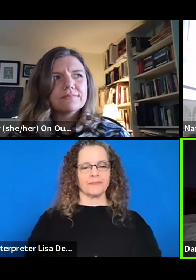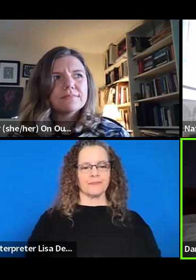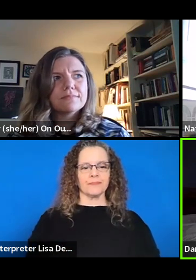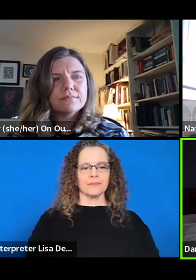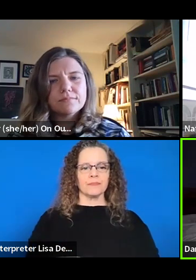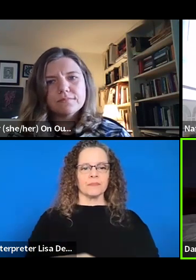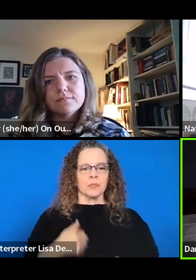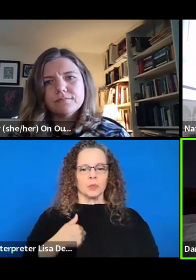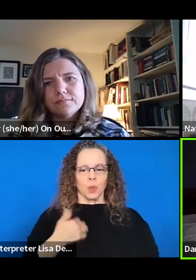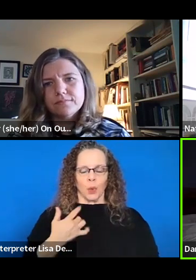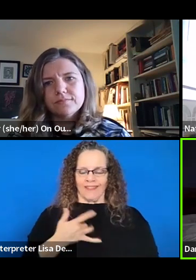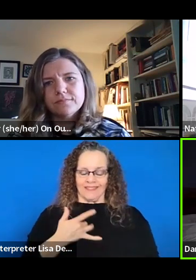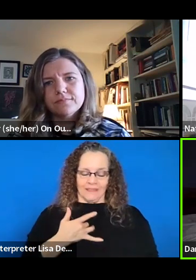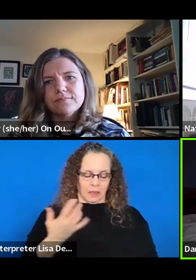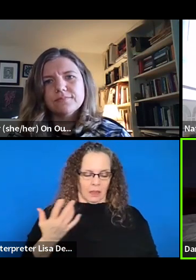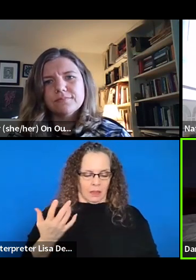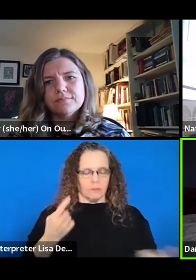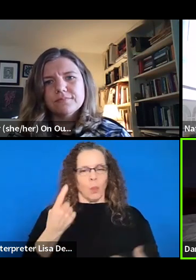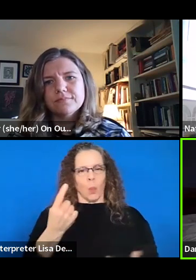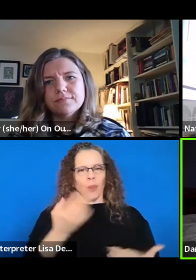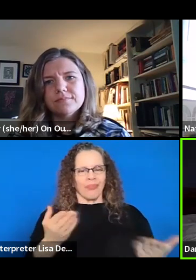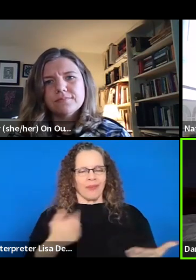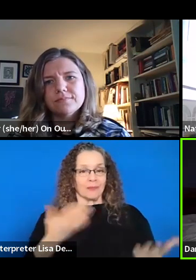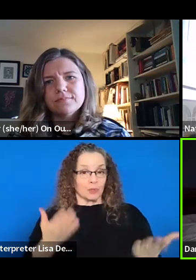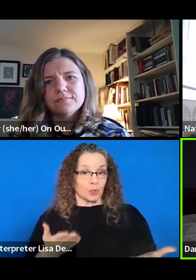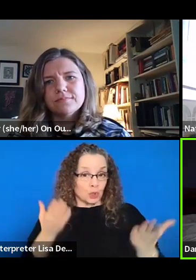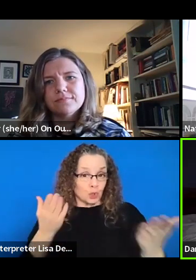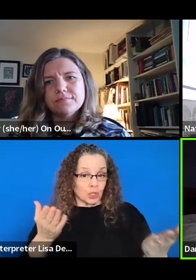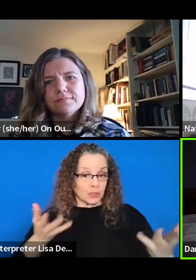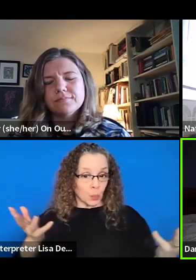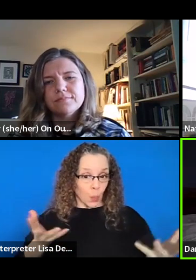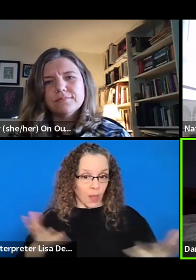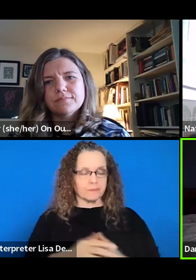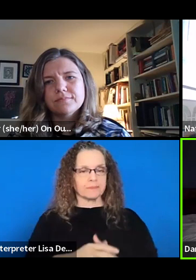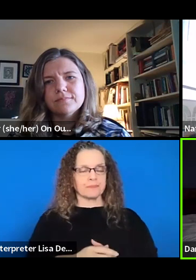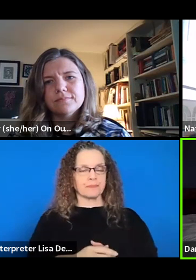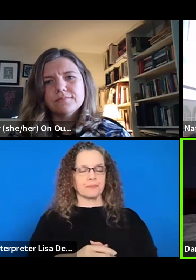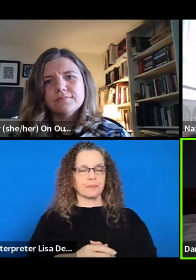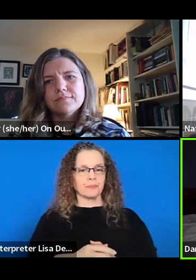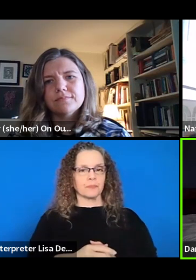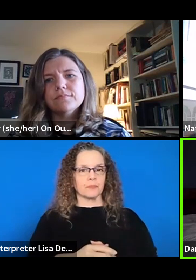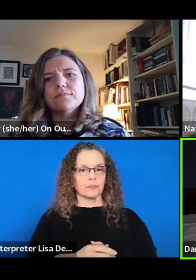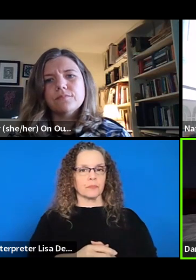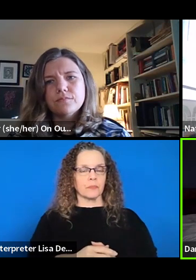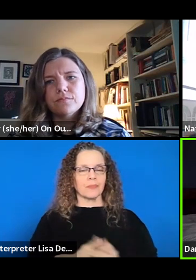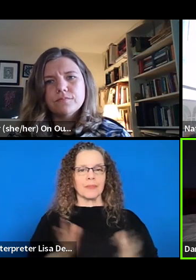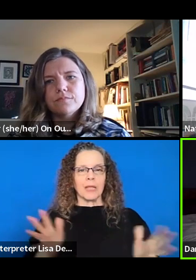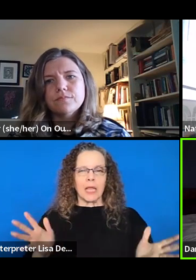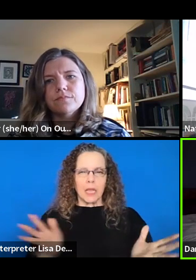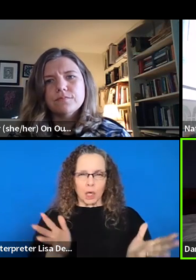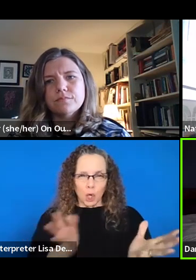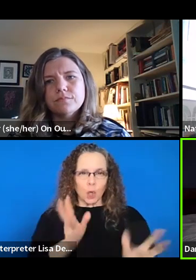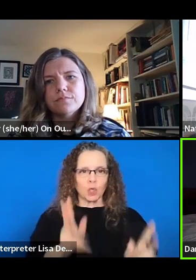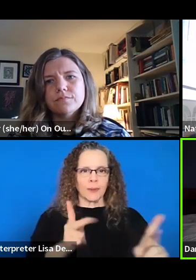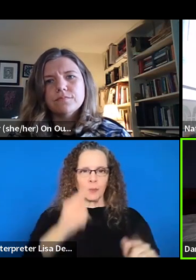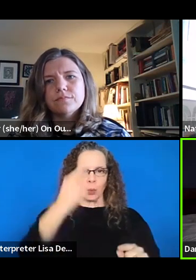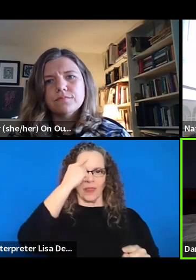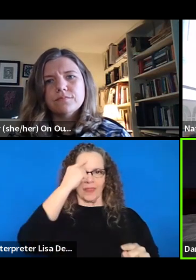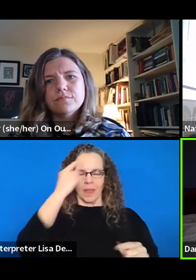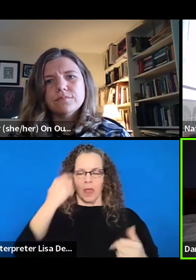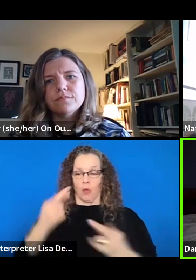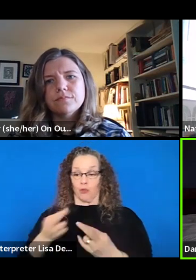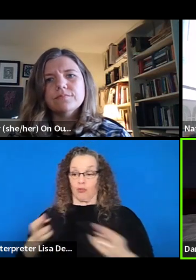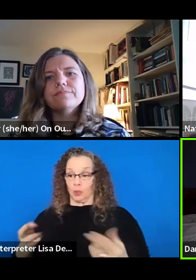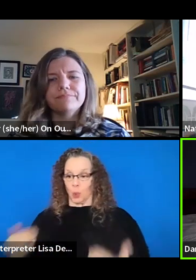one thing that I would suggest is to encourage people to think about what resources do we have a lot of that are not